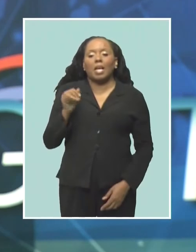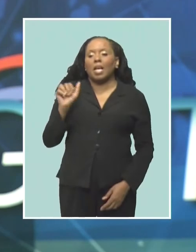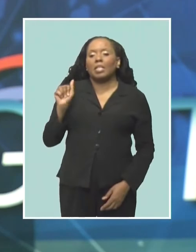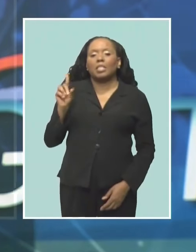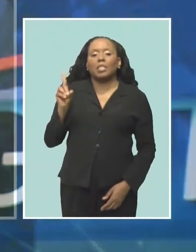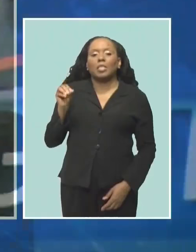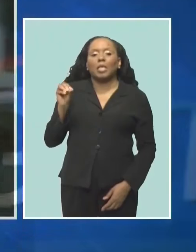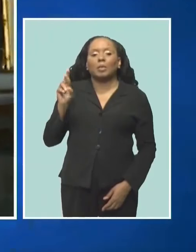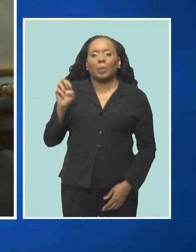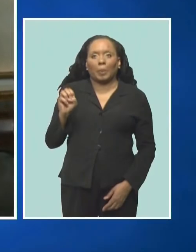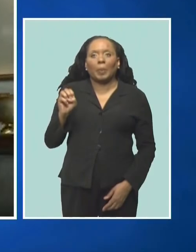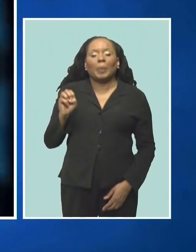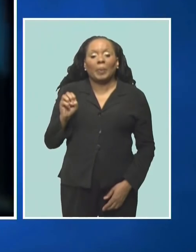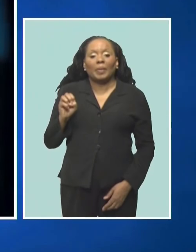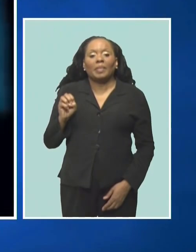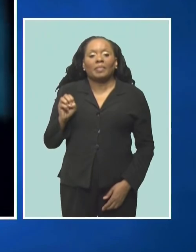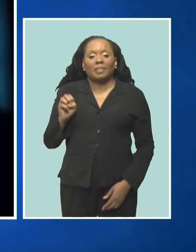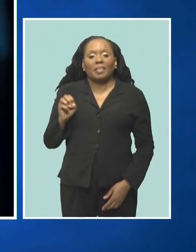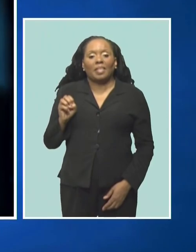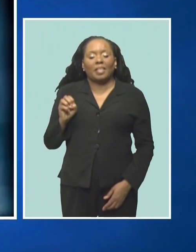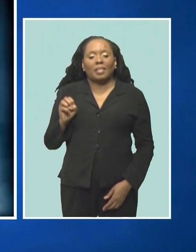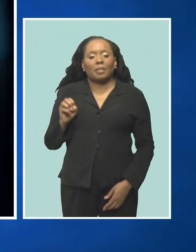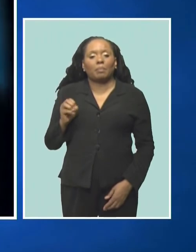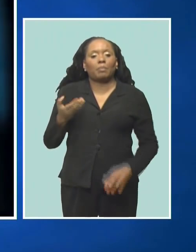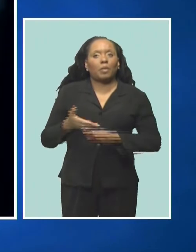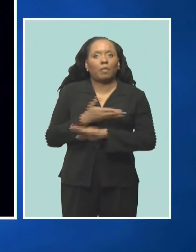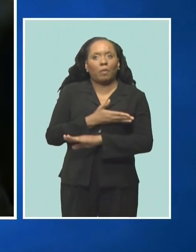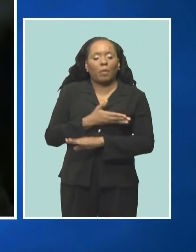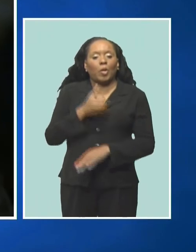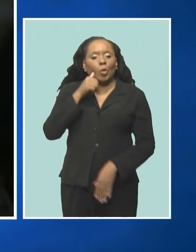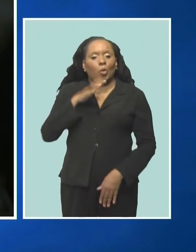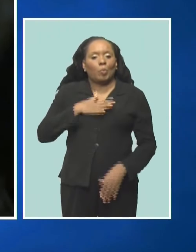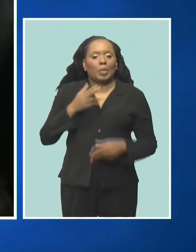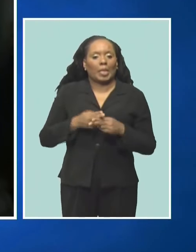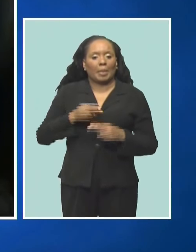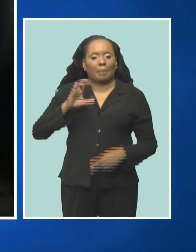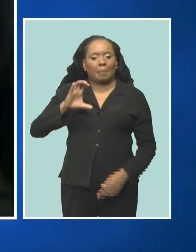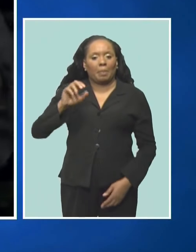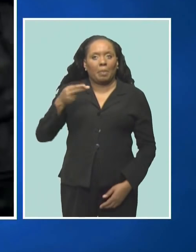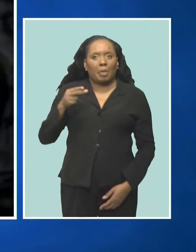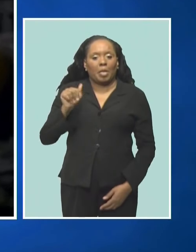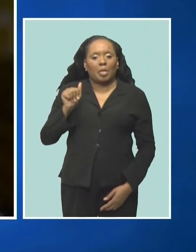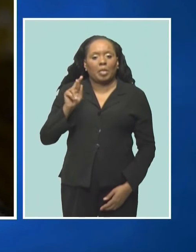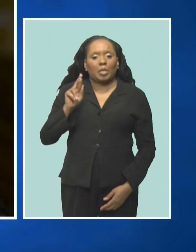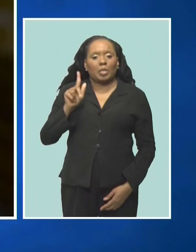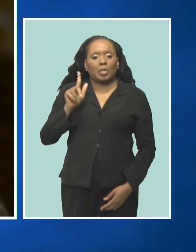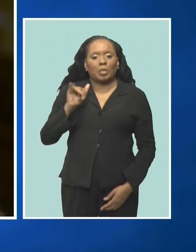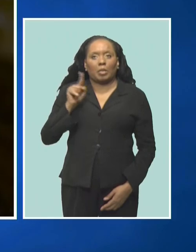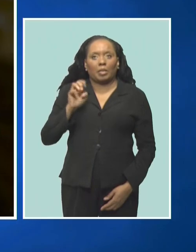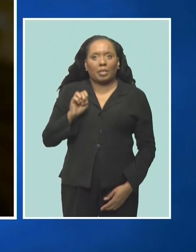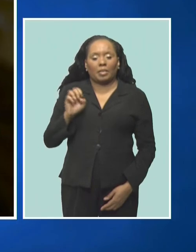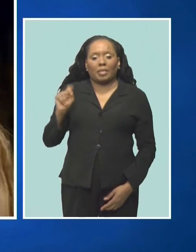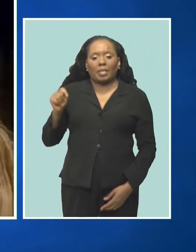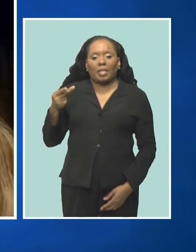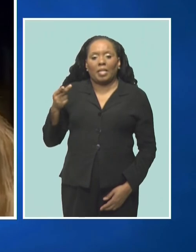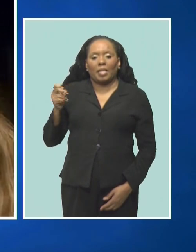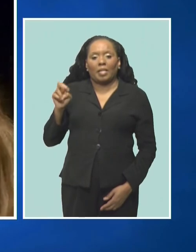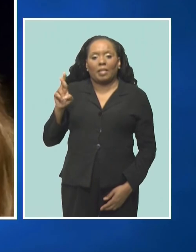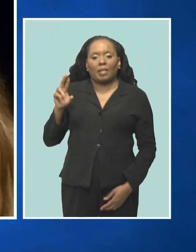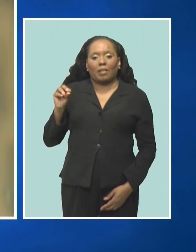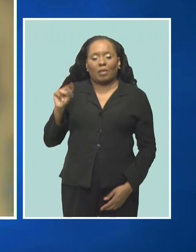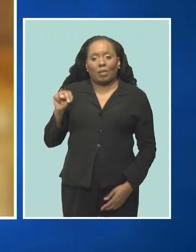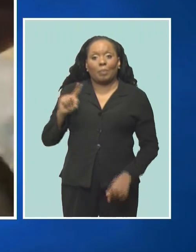The Barbadian songstress, who replaces actress and spokeswoman Charlize Theron, was officially unveiled in a short campaign advert.